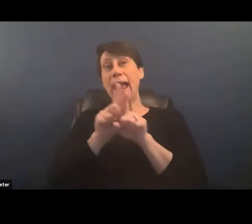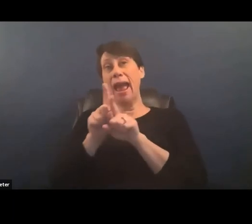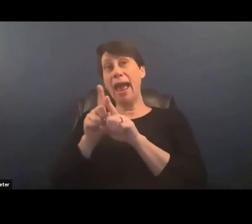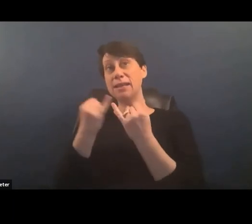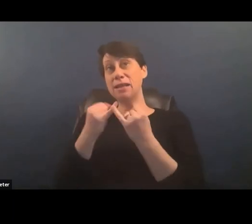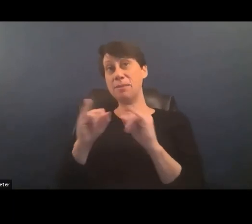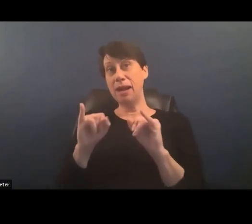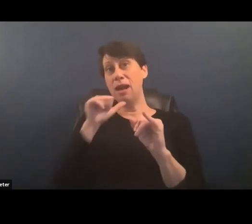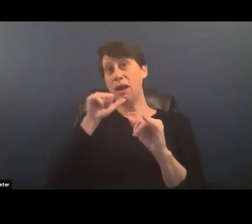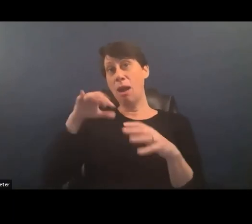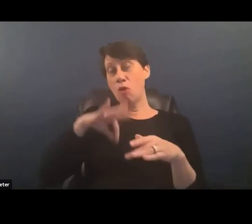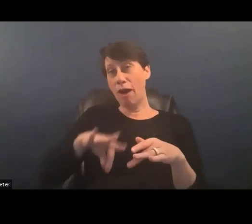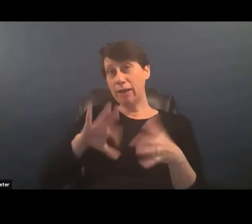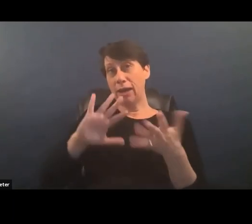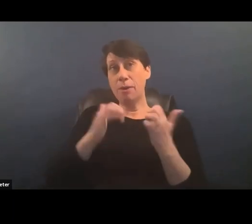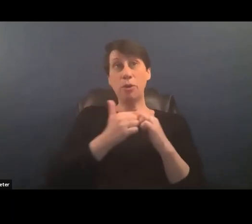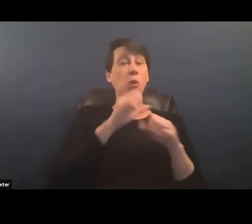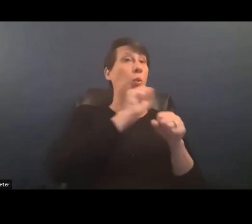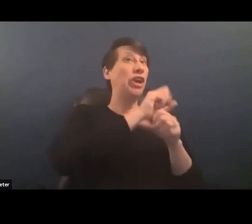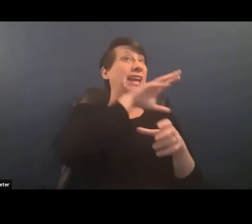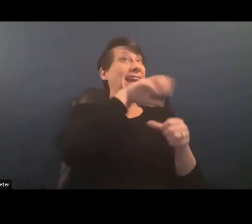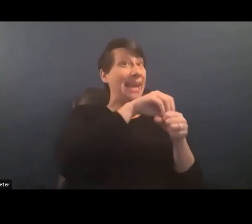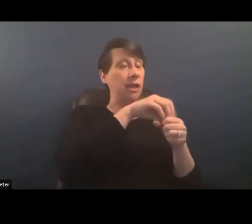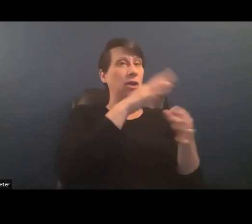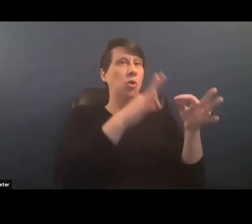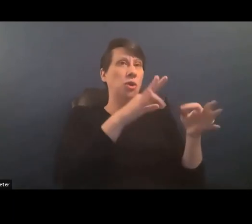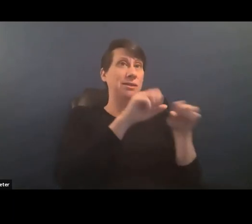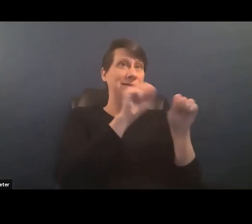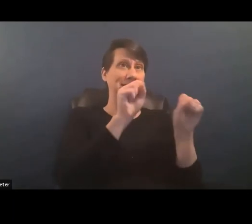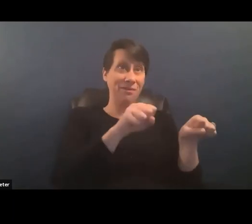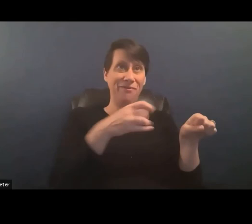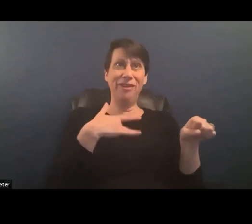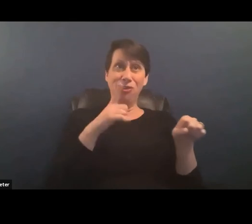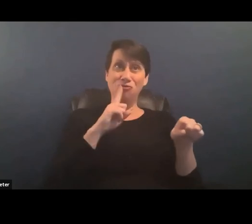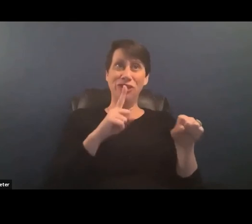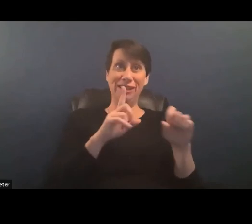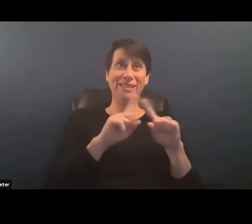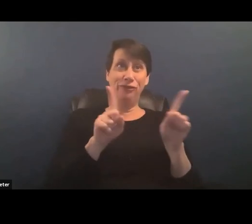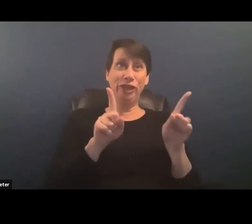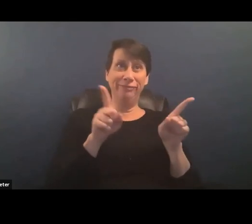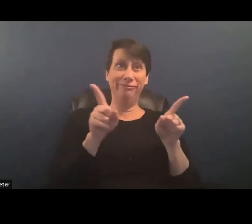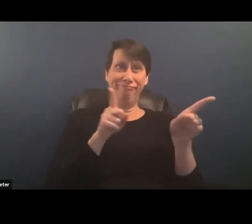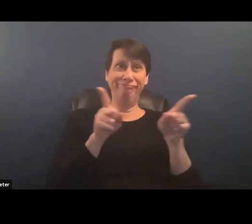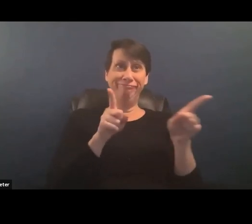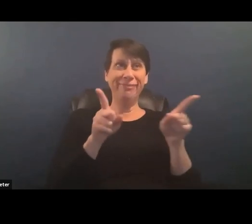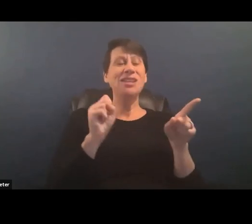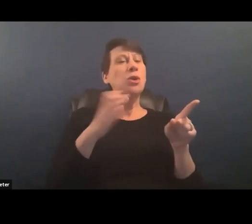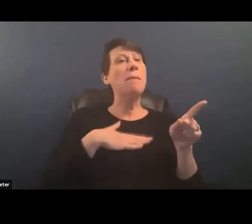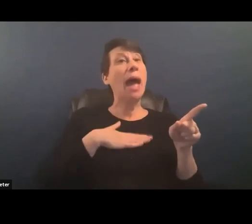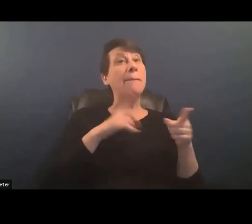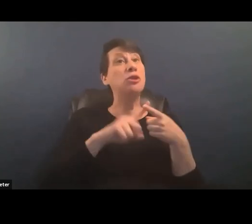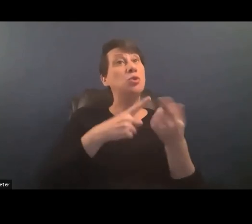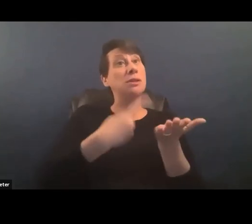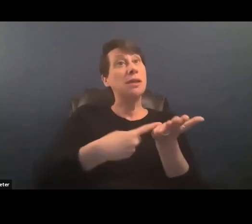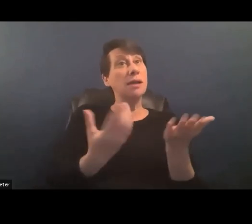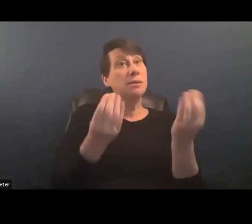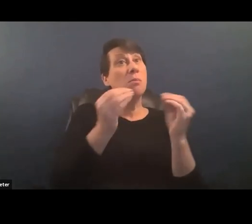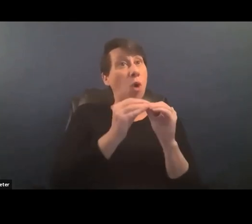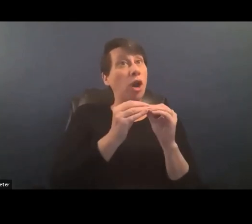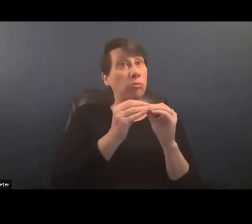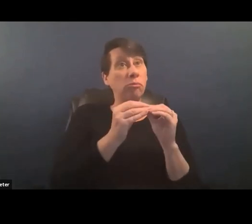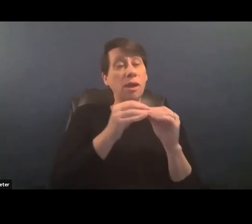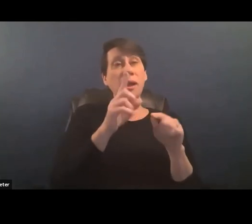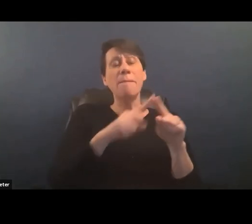non-profit versus working within a court system feels really different so i'm happy to talk more but i think that having